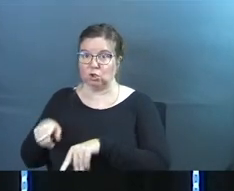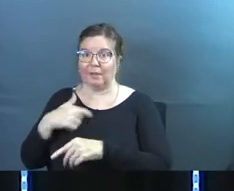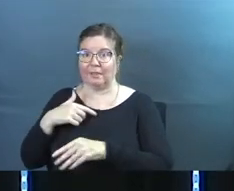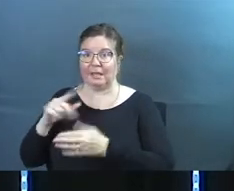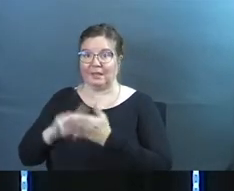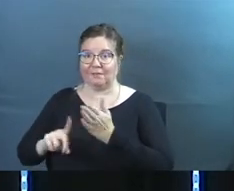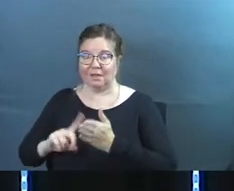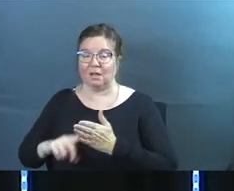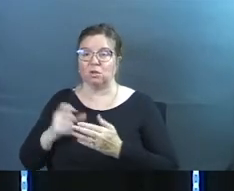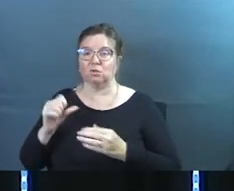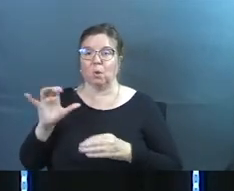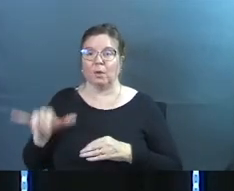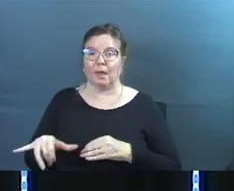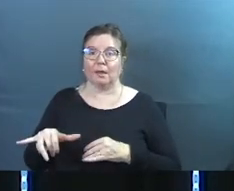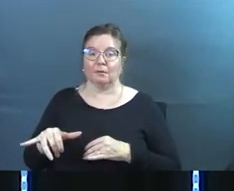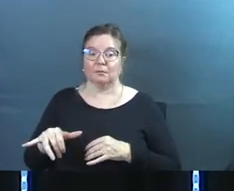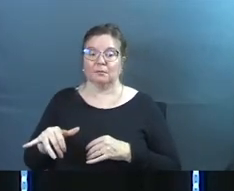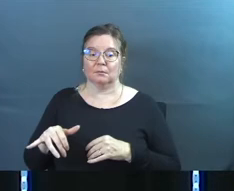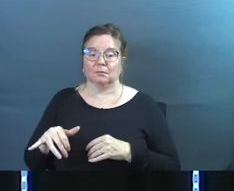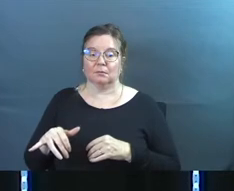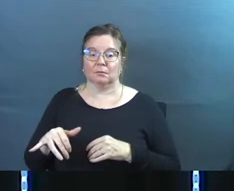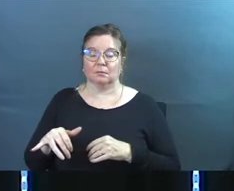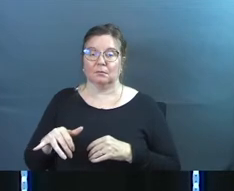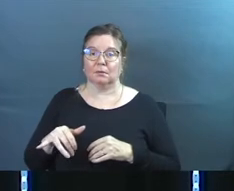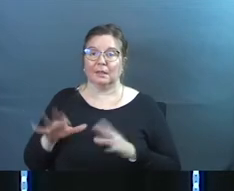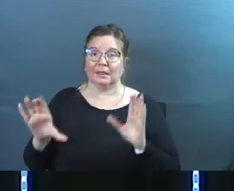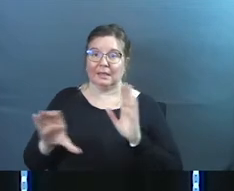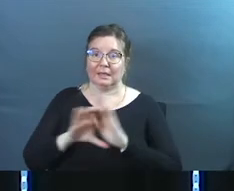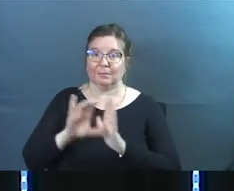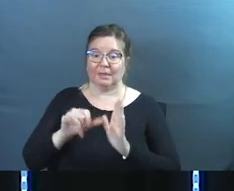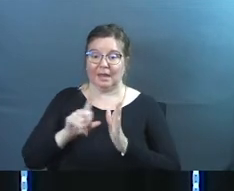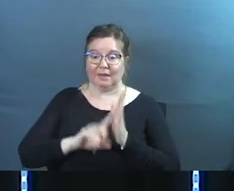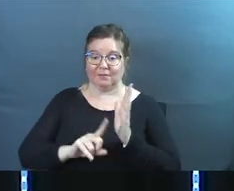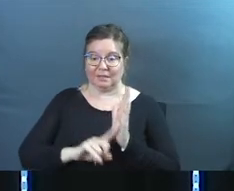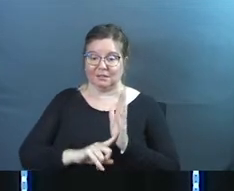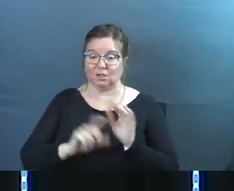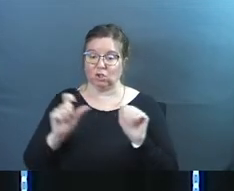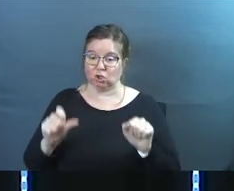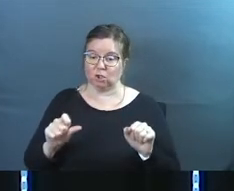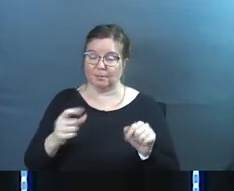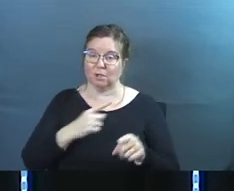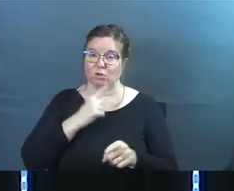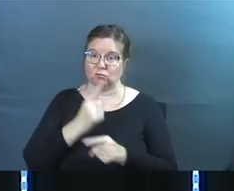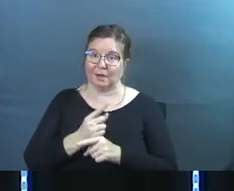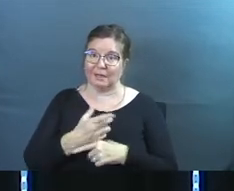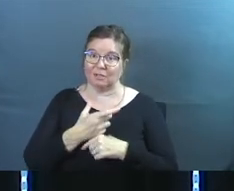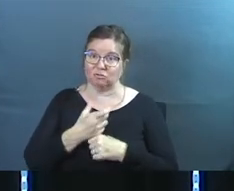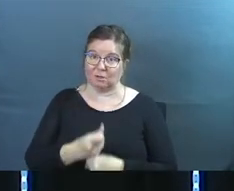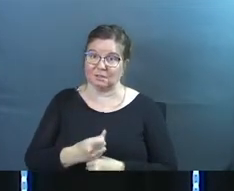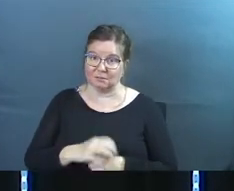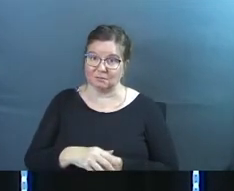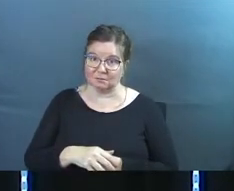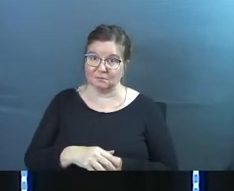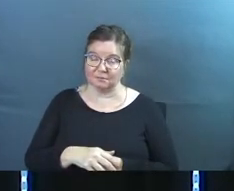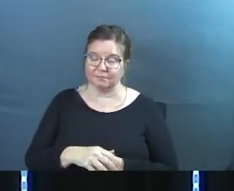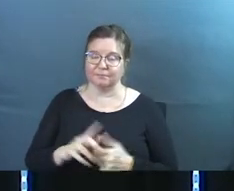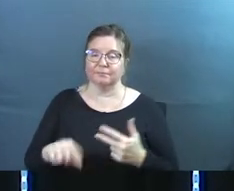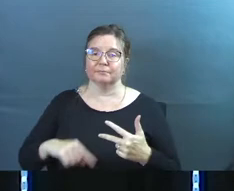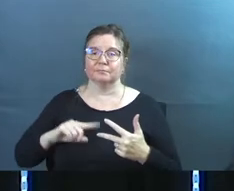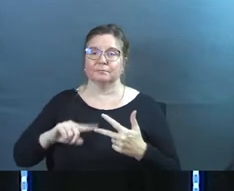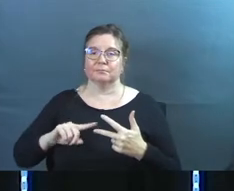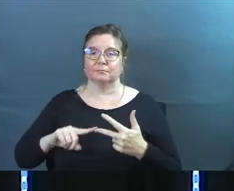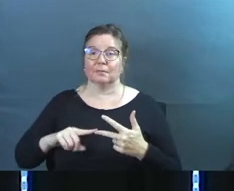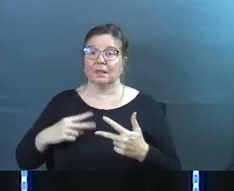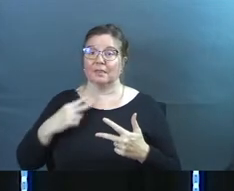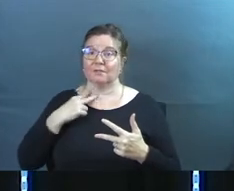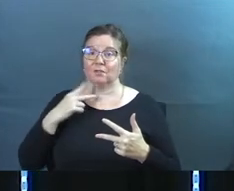just so that the image of that investigation could be right and trusted number three